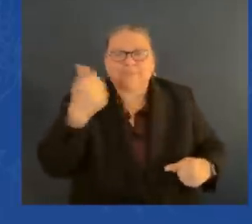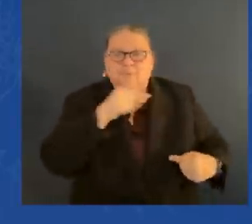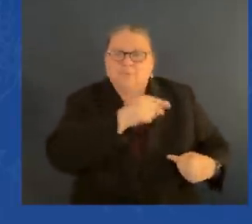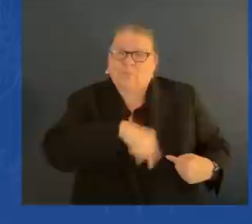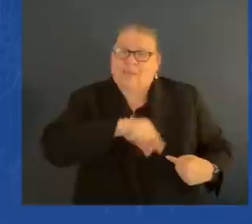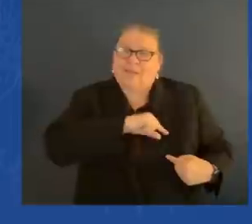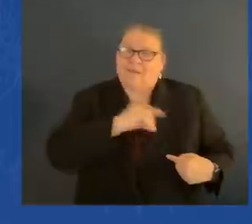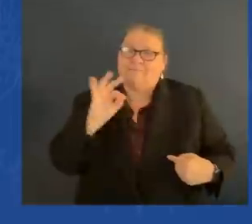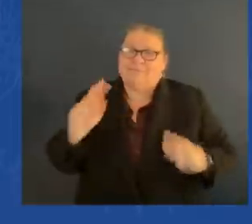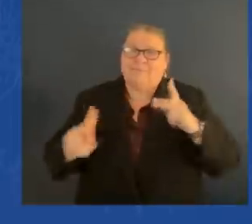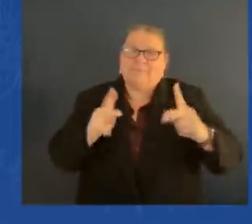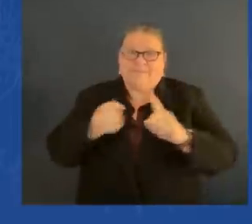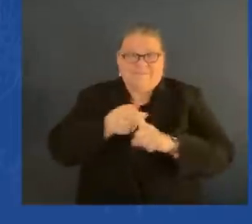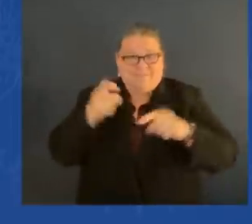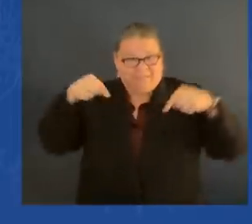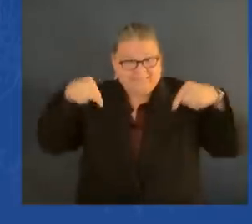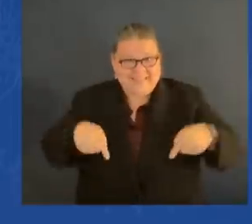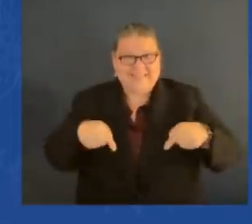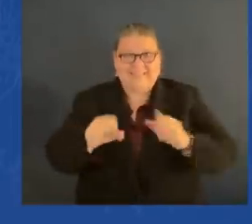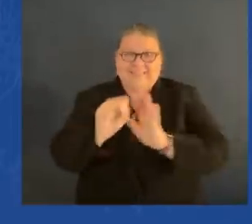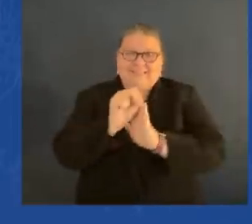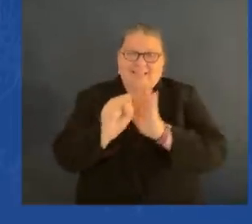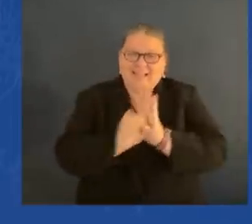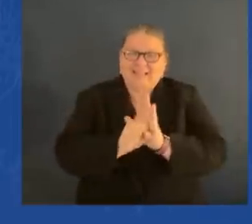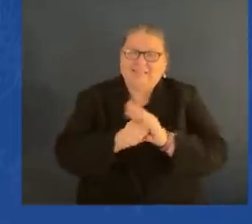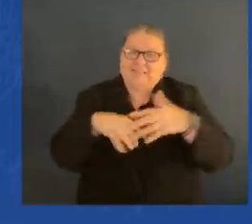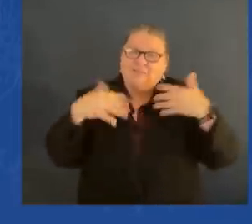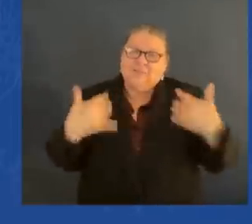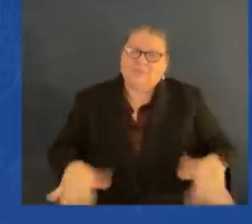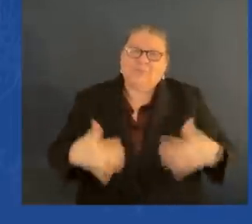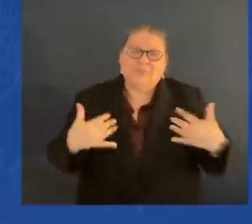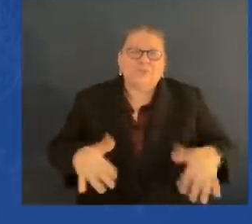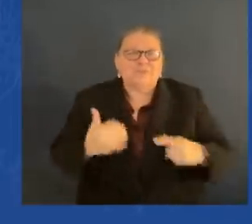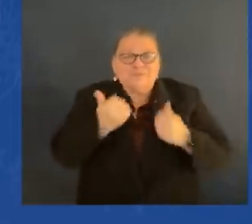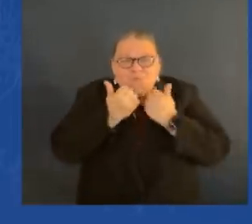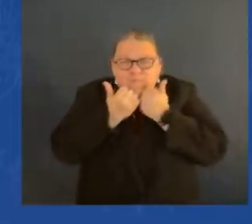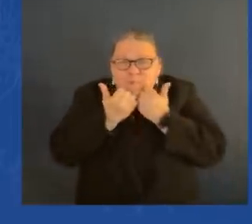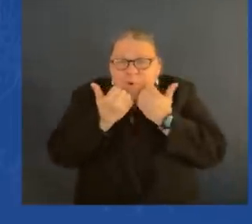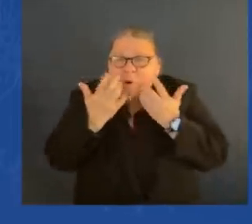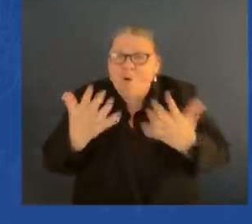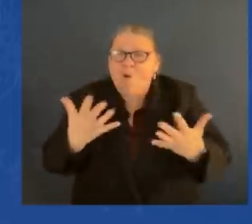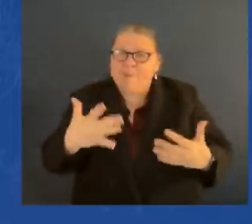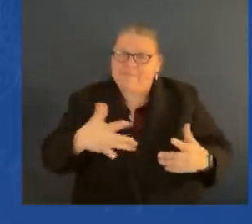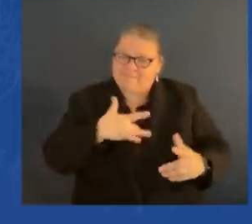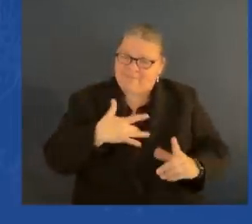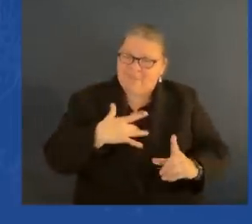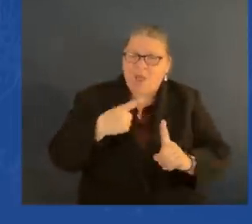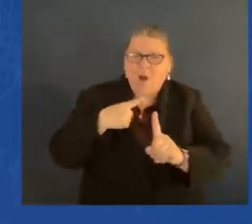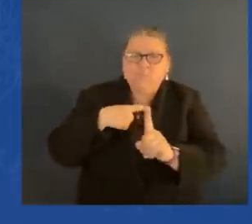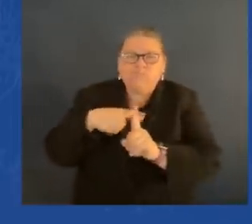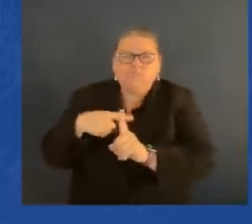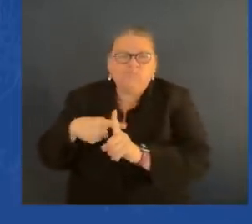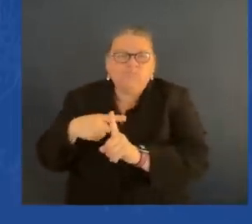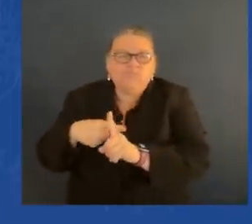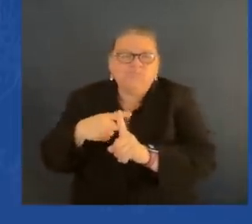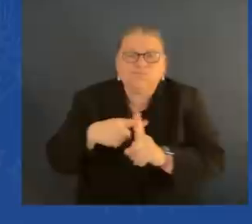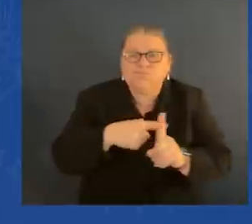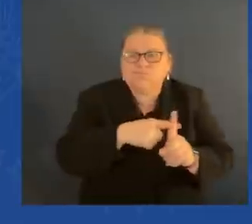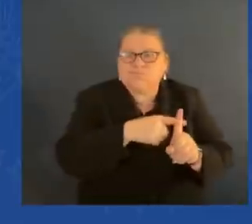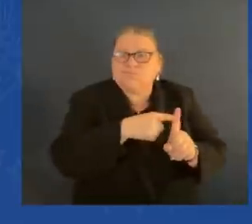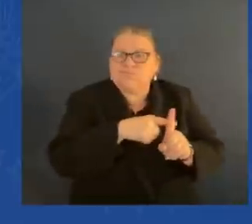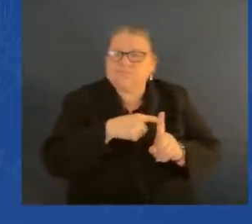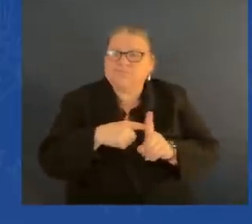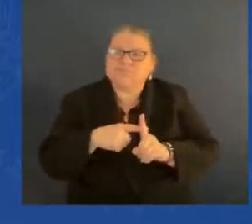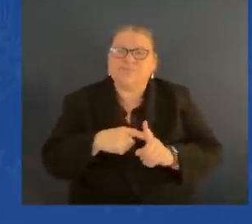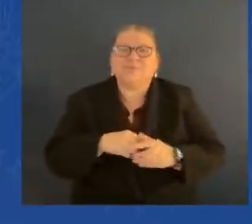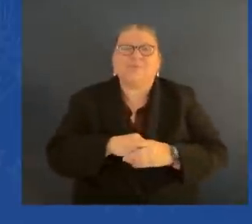optimism that you reflect. At every turn, Fritz reflected